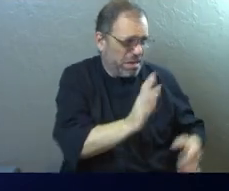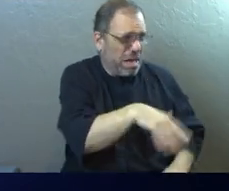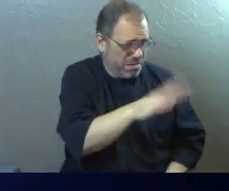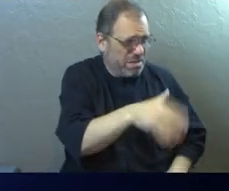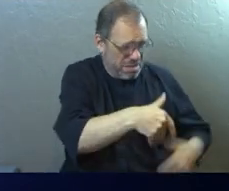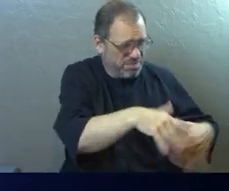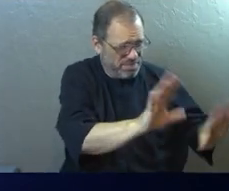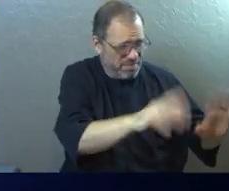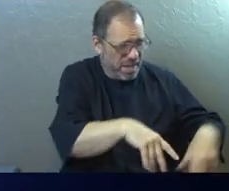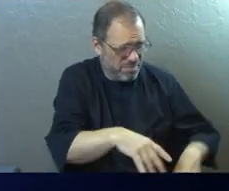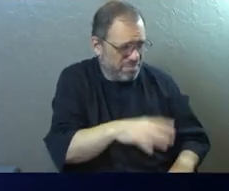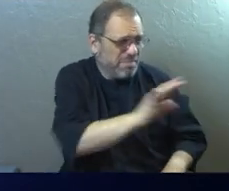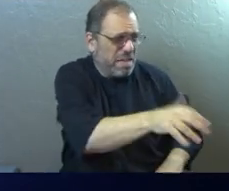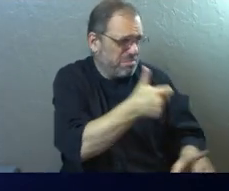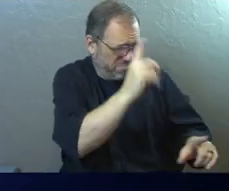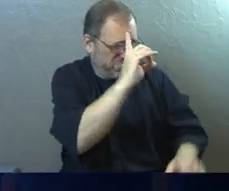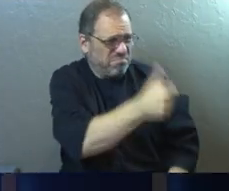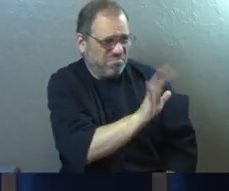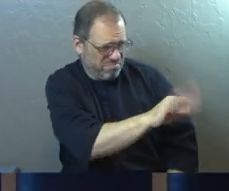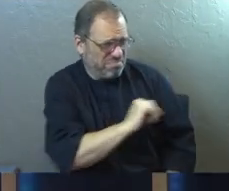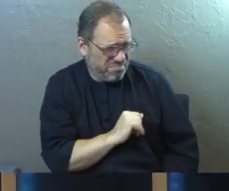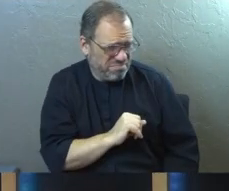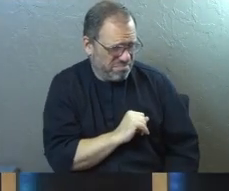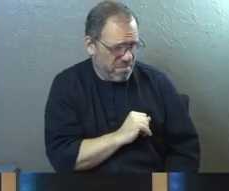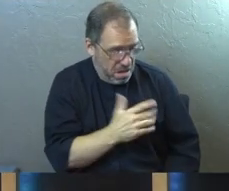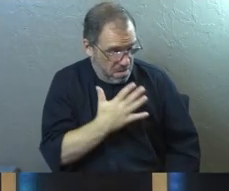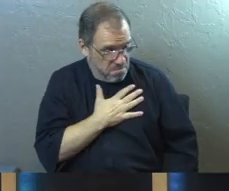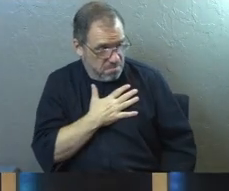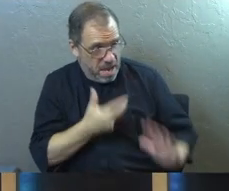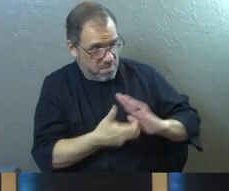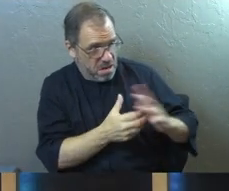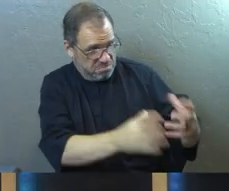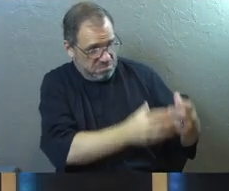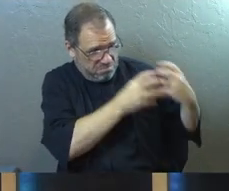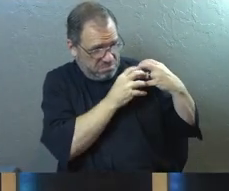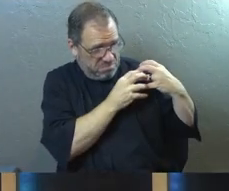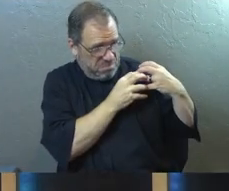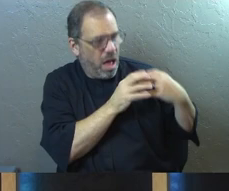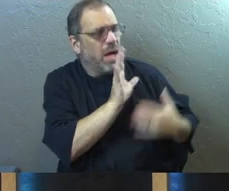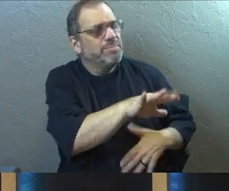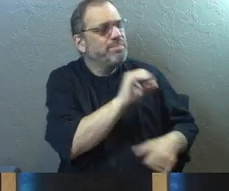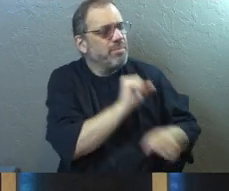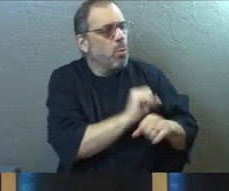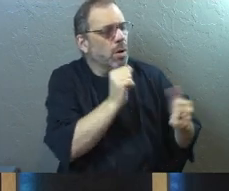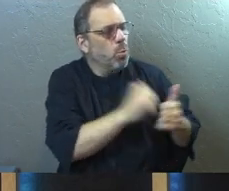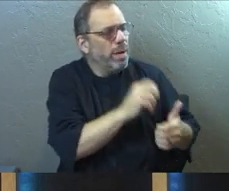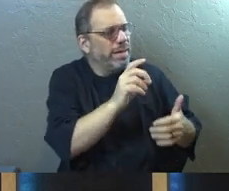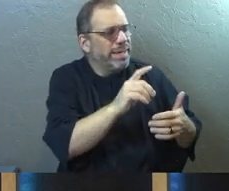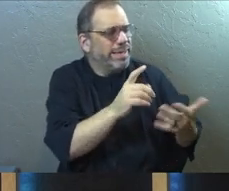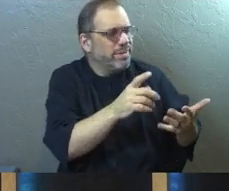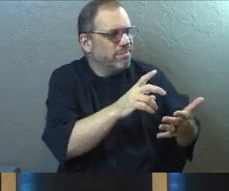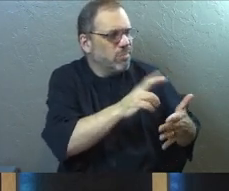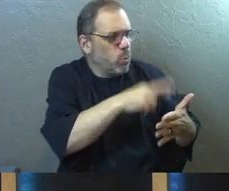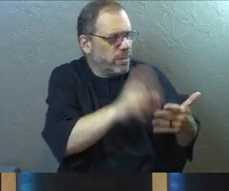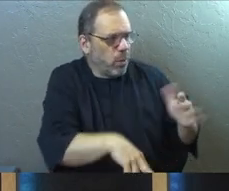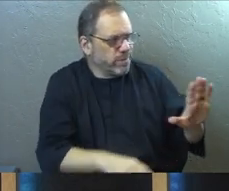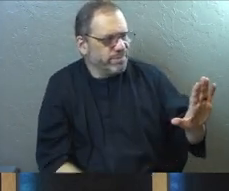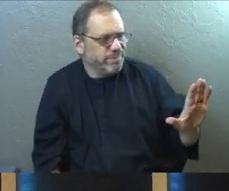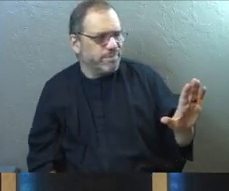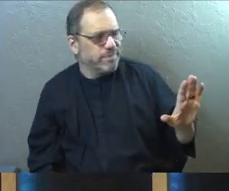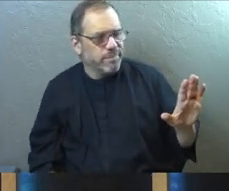got him in the water in the first place. That doesn't make it my problem. He should deal with the consequences of his own choices.